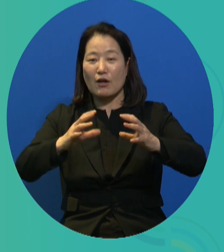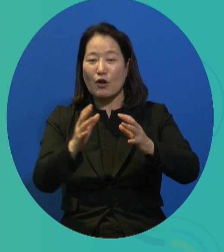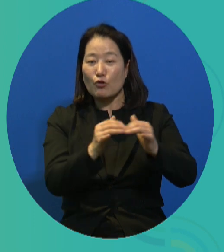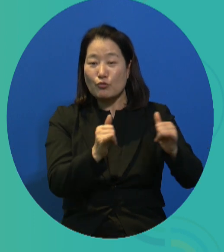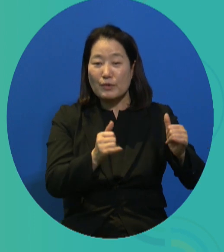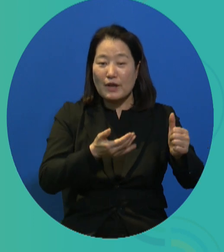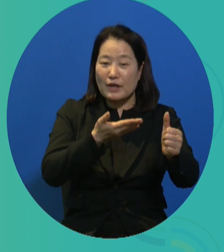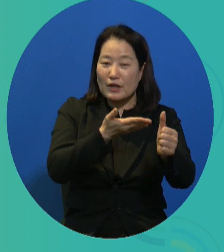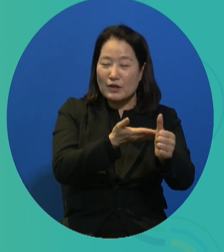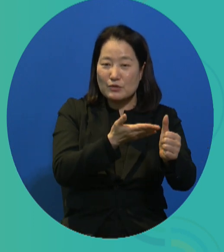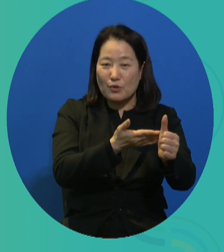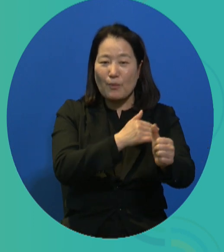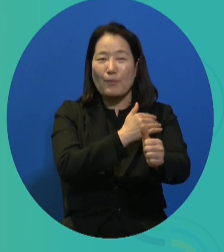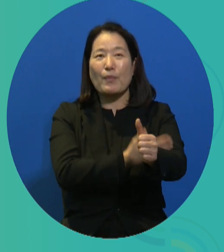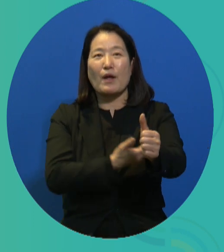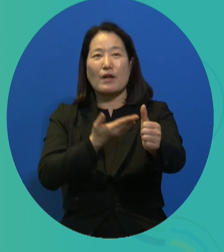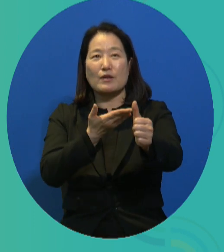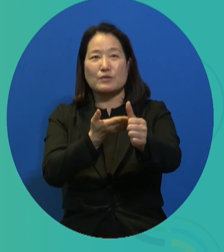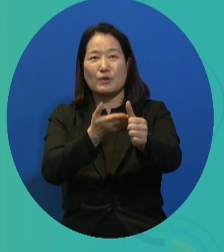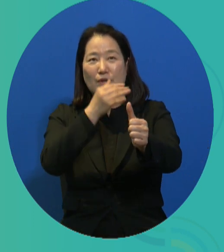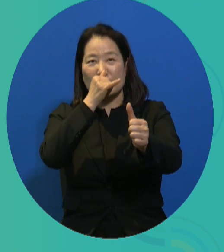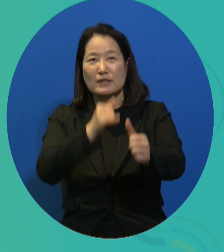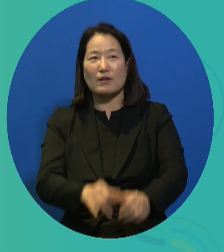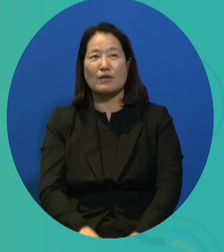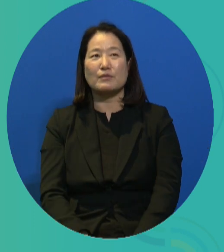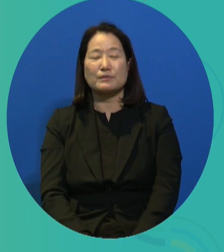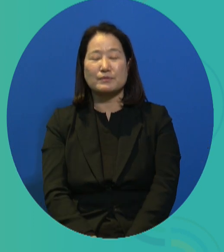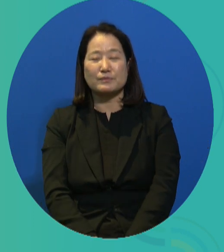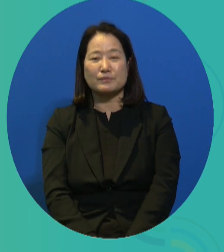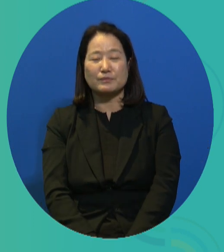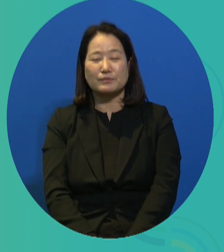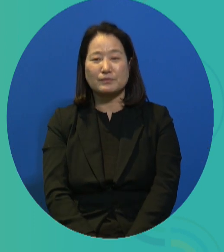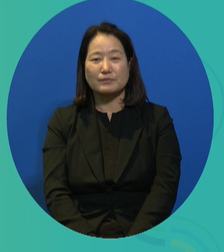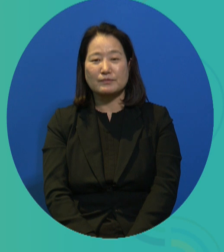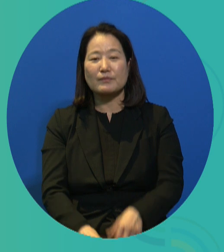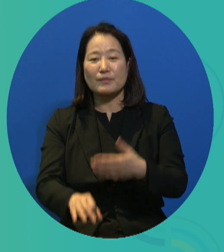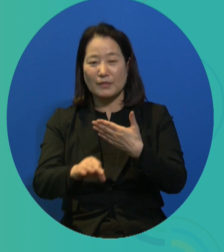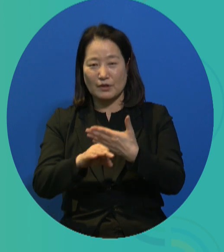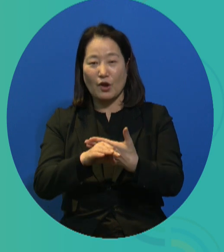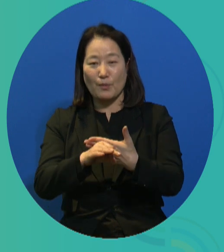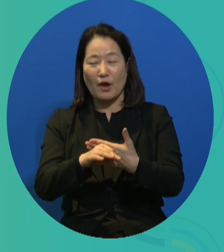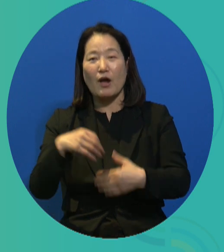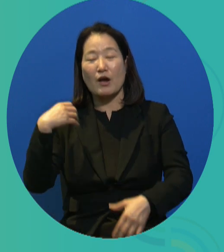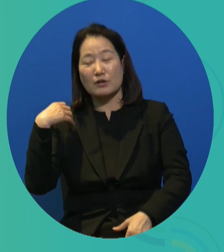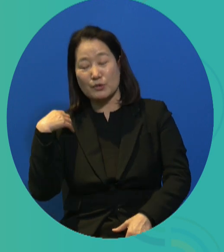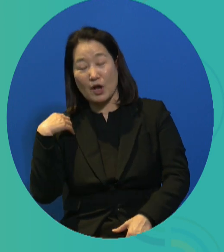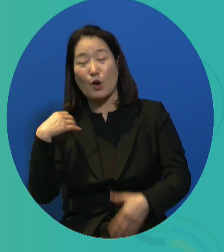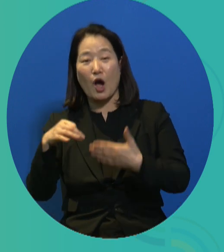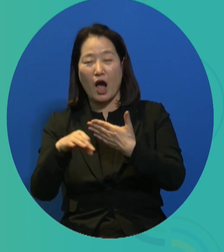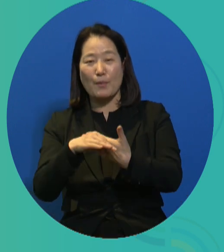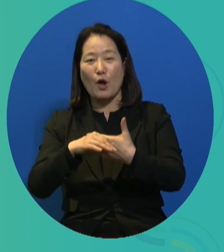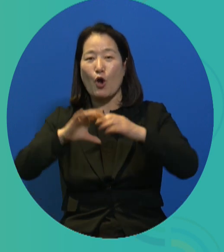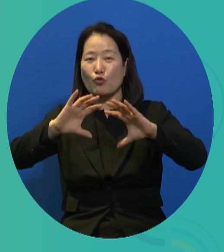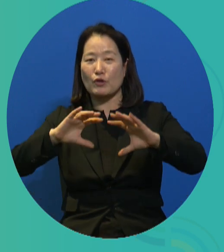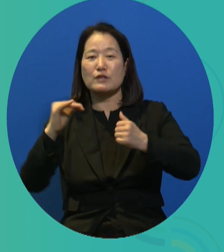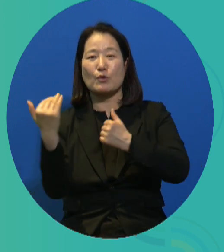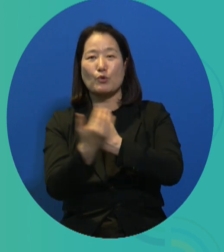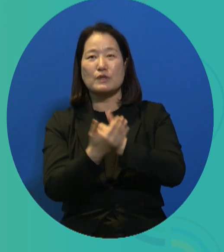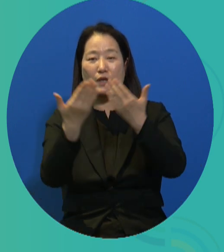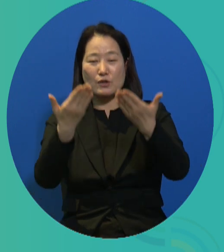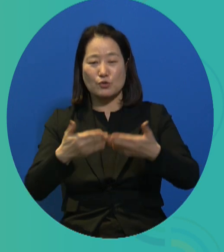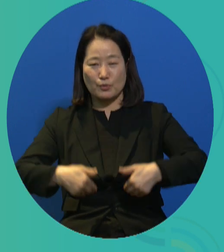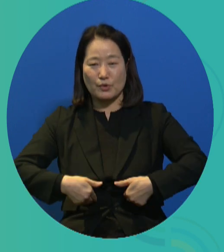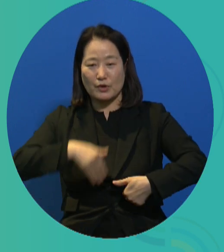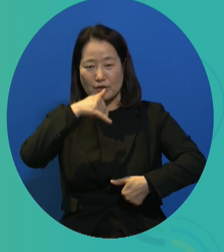it's not just any duty. It's one of the top four duties, which is to say that the state should guarantee it. If